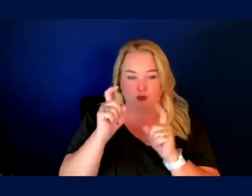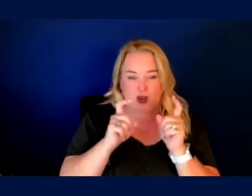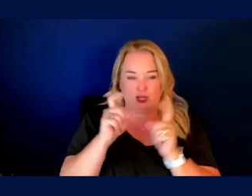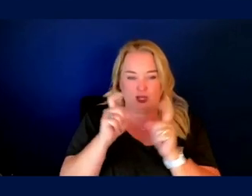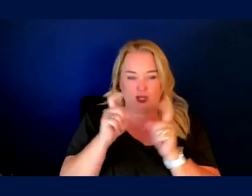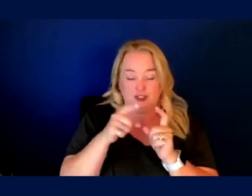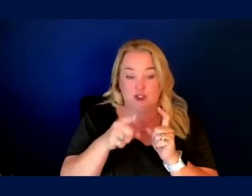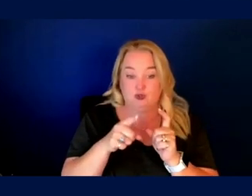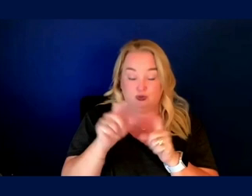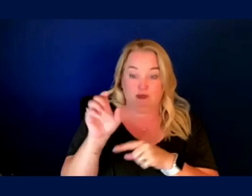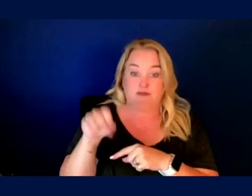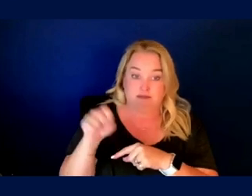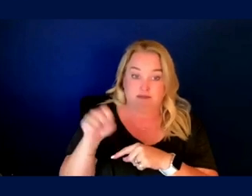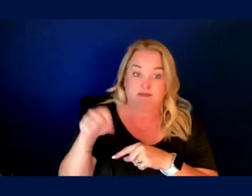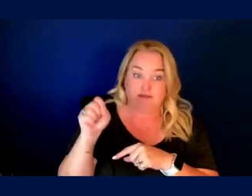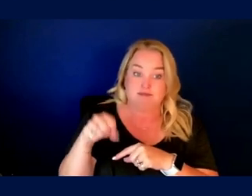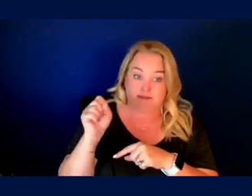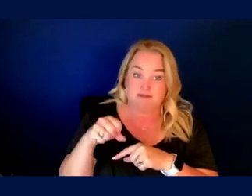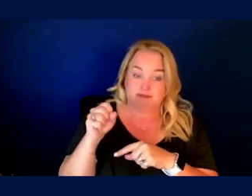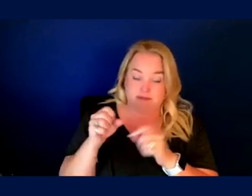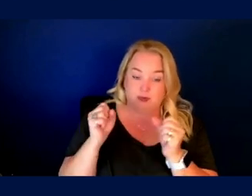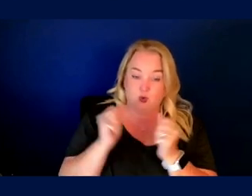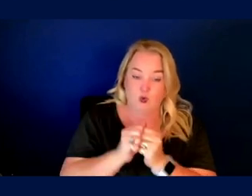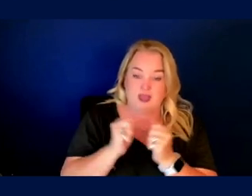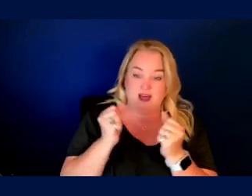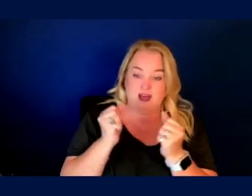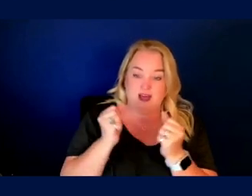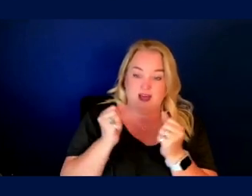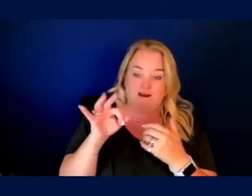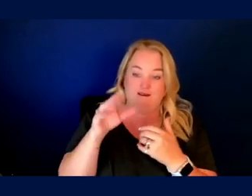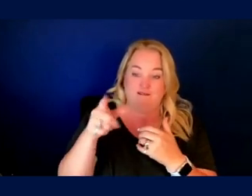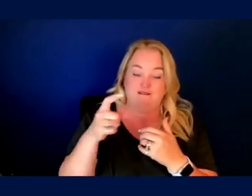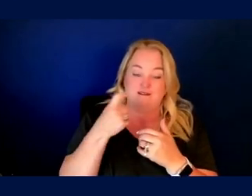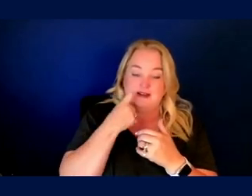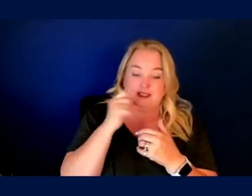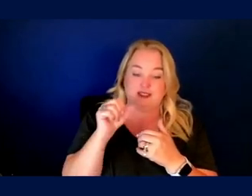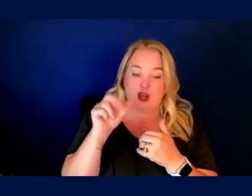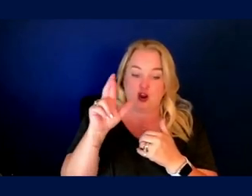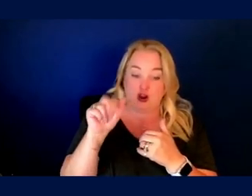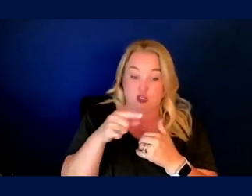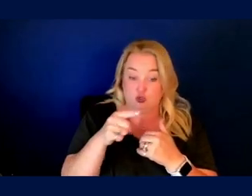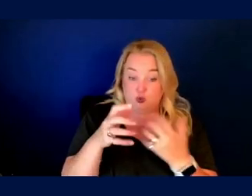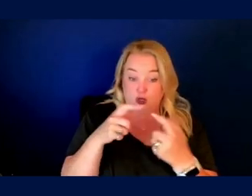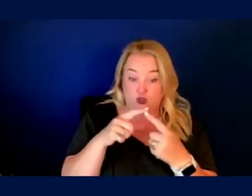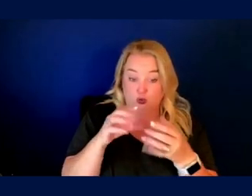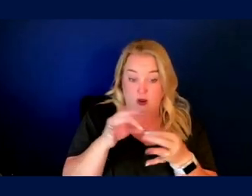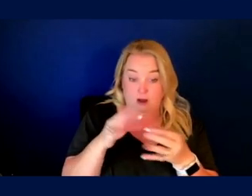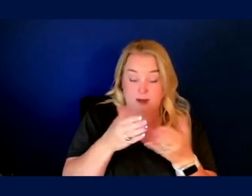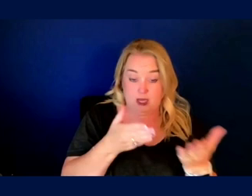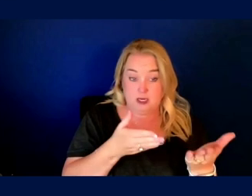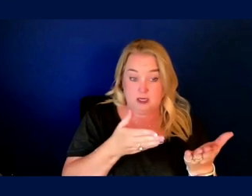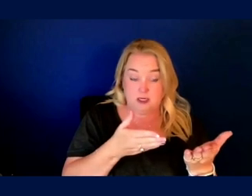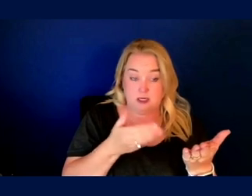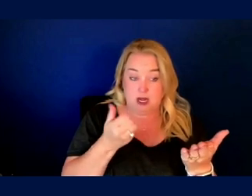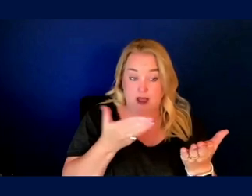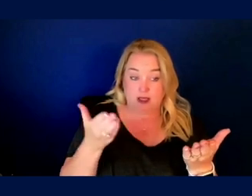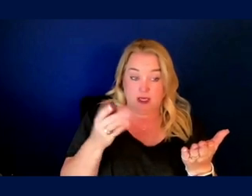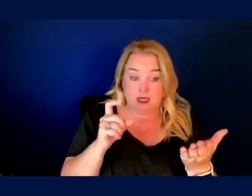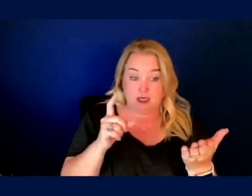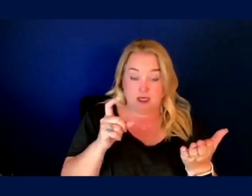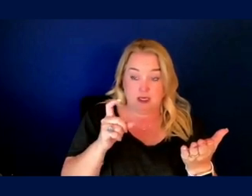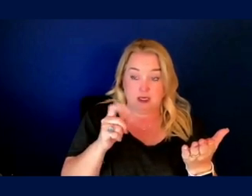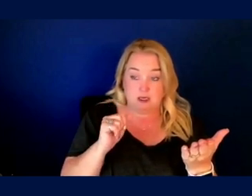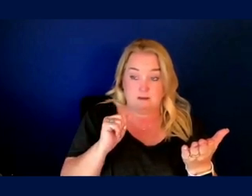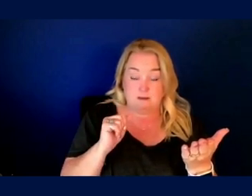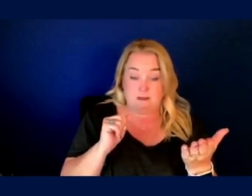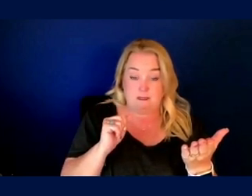violent agreement with a lot of what Sarah has been saying. Did you want to make any comments or on anything